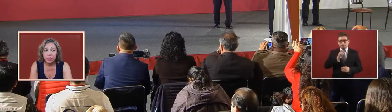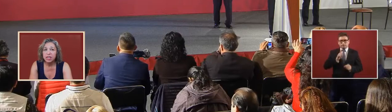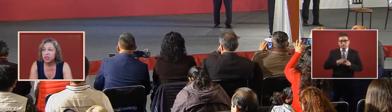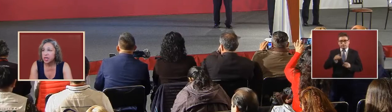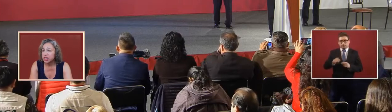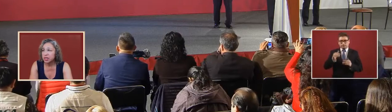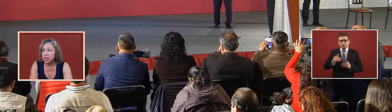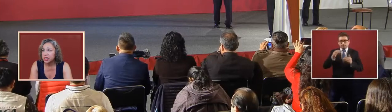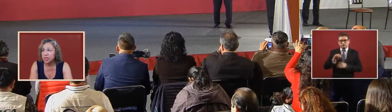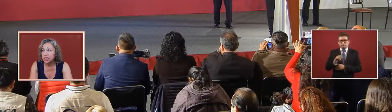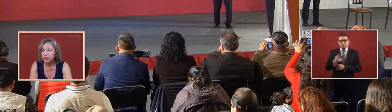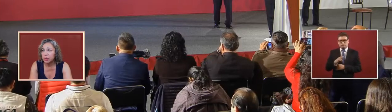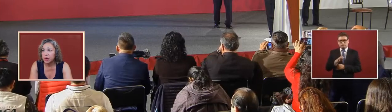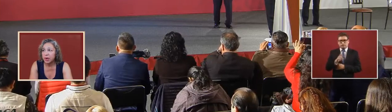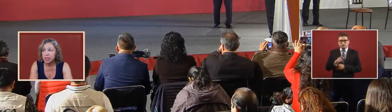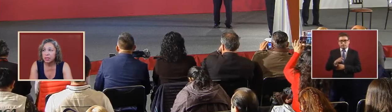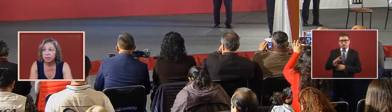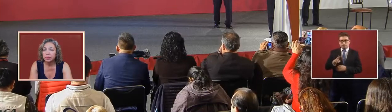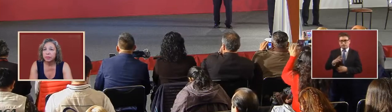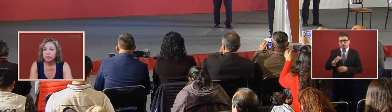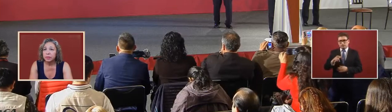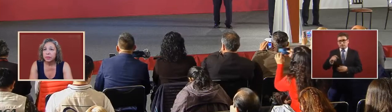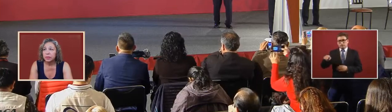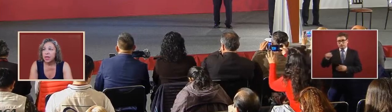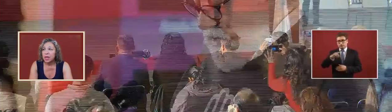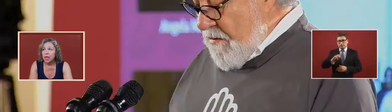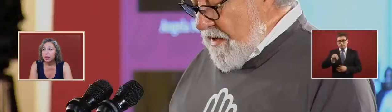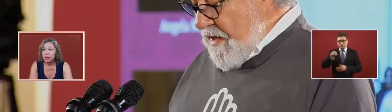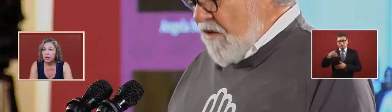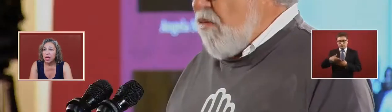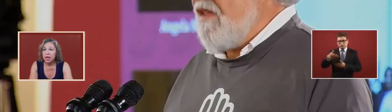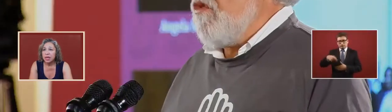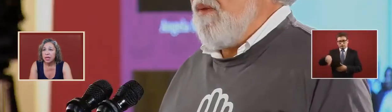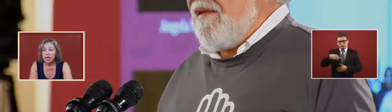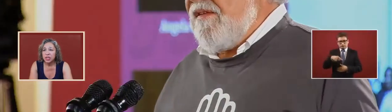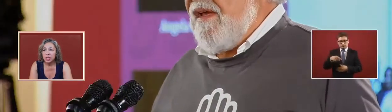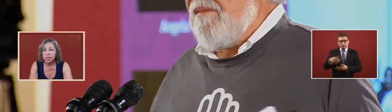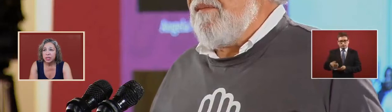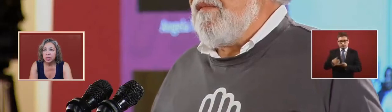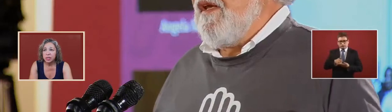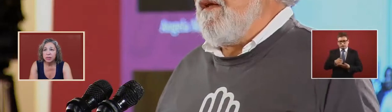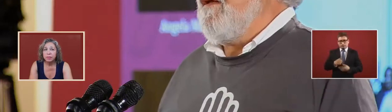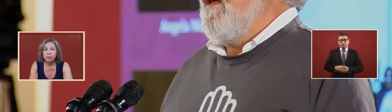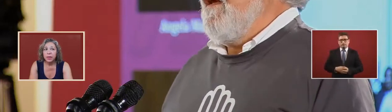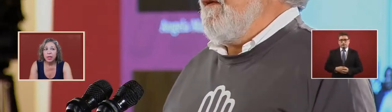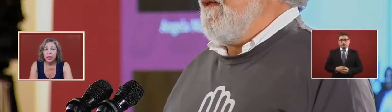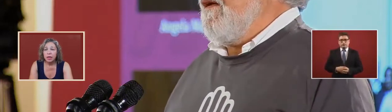international agency of human rights and the united nations